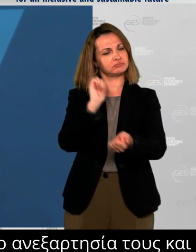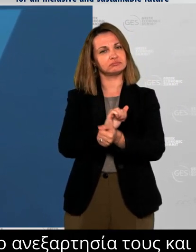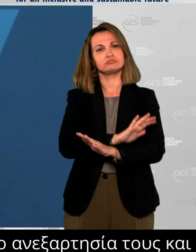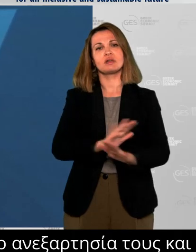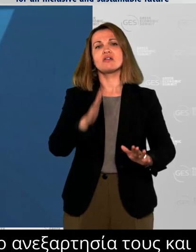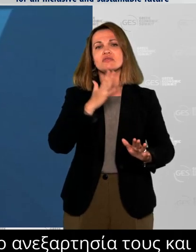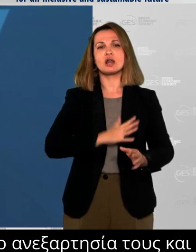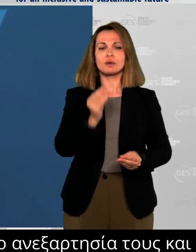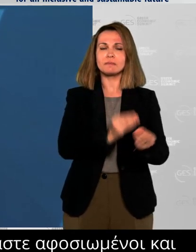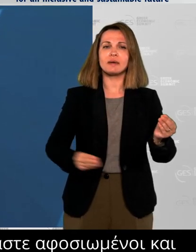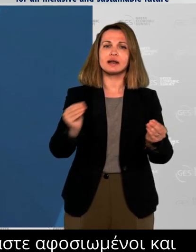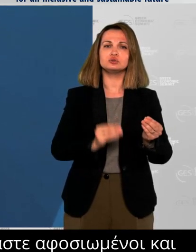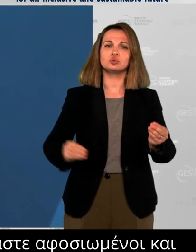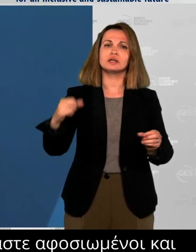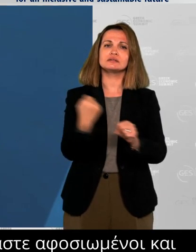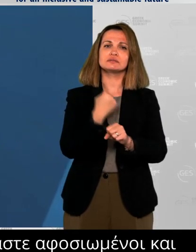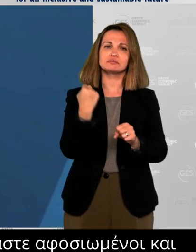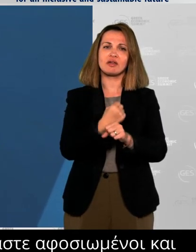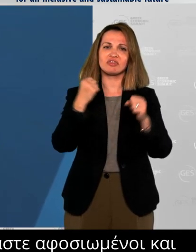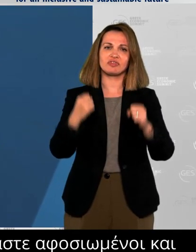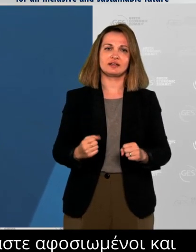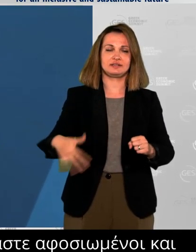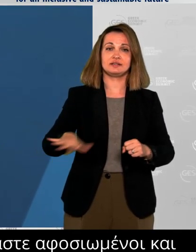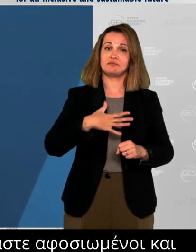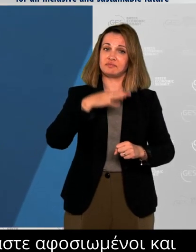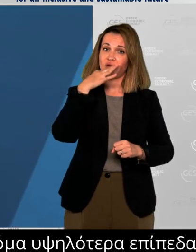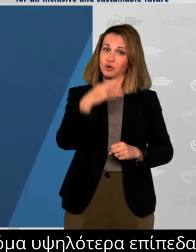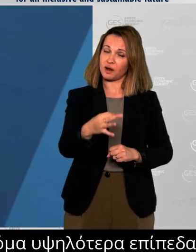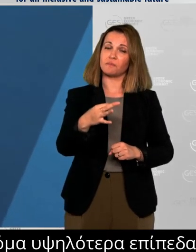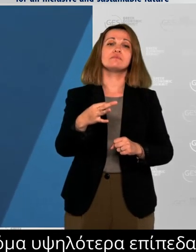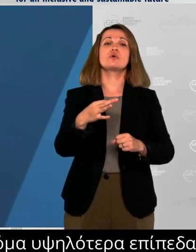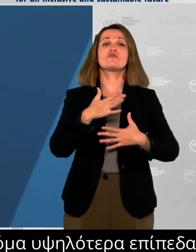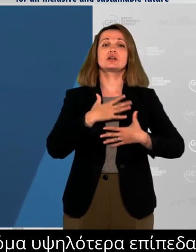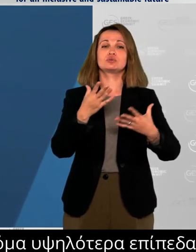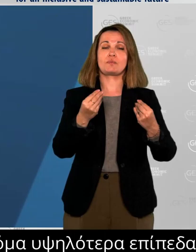Of Haristopoli and Nikos, I look forward to the conversation.